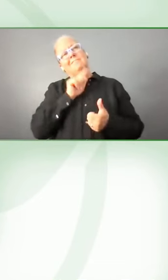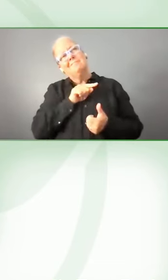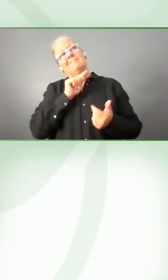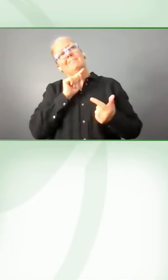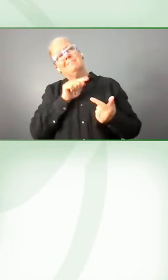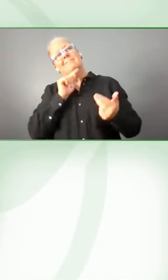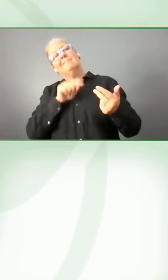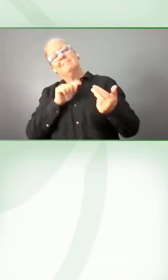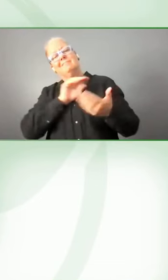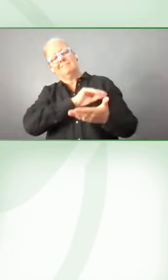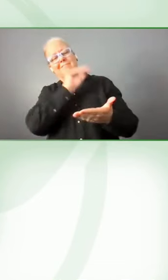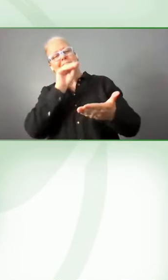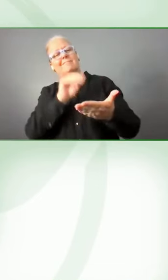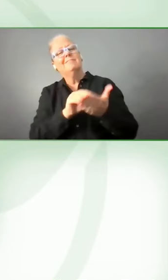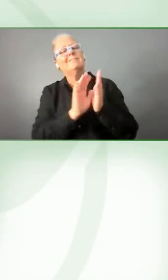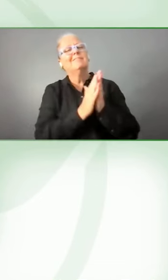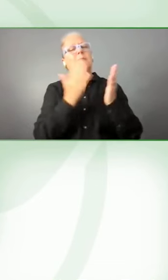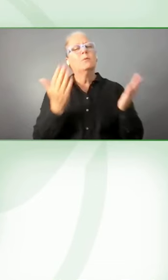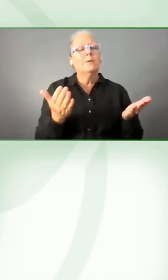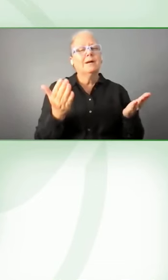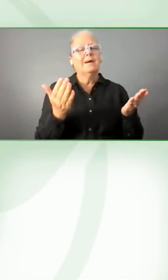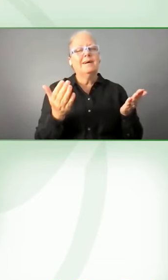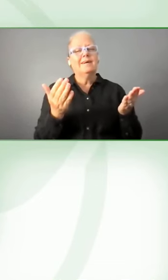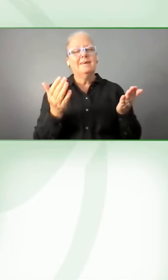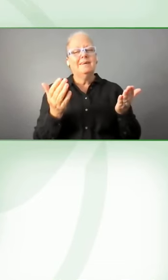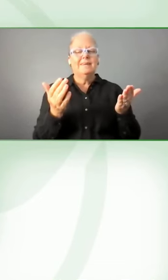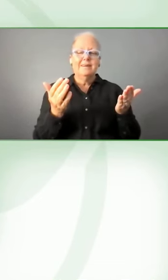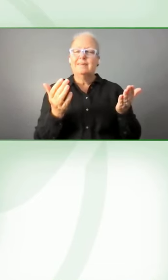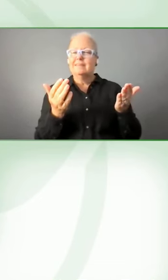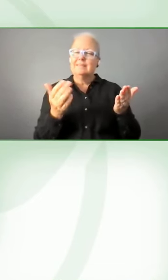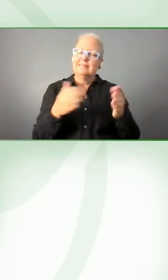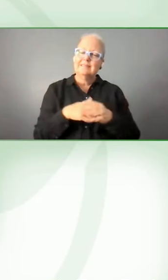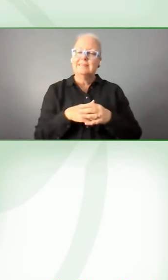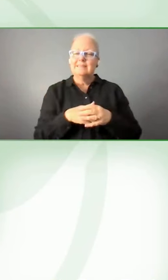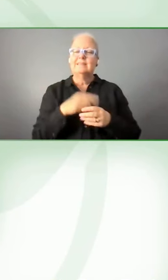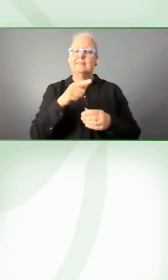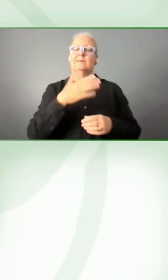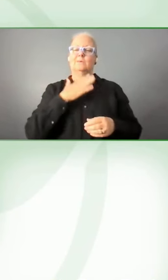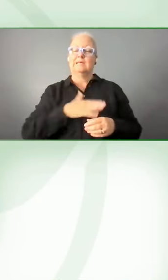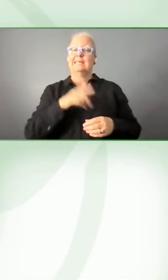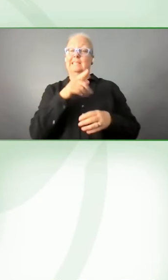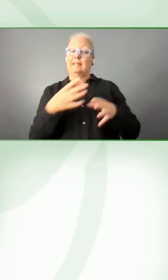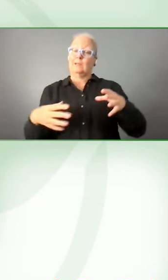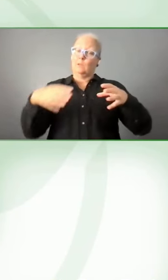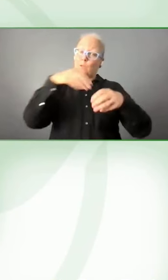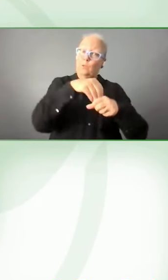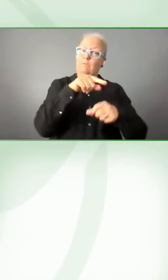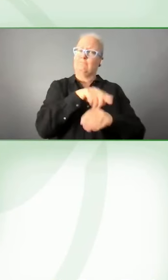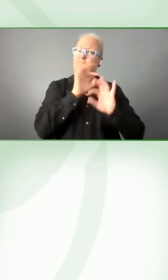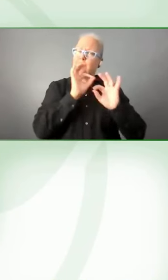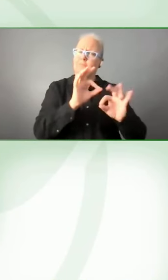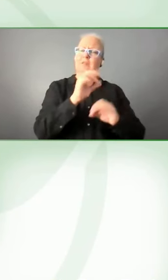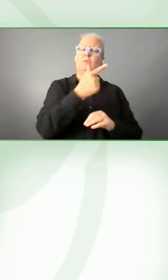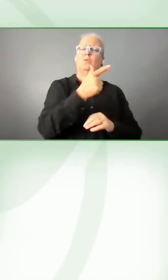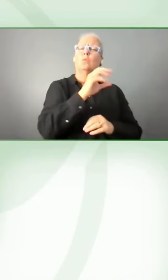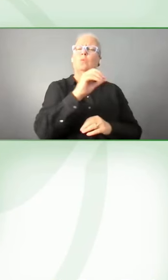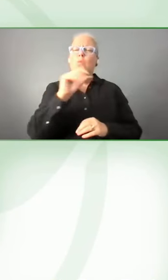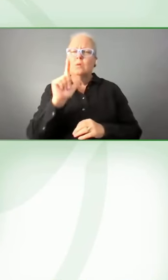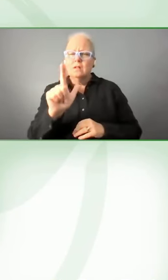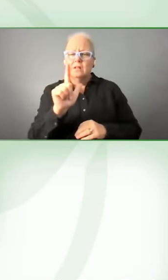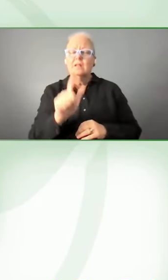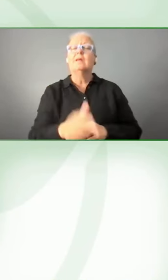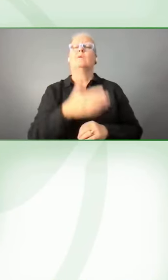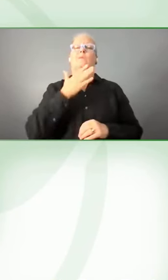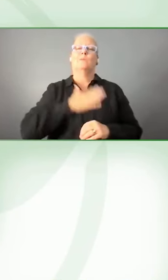discovered that it's a real tool, an inclusive tool, and it needs to be developed in many ways.